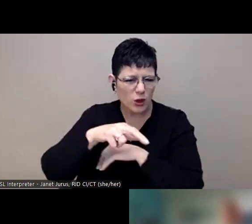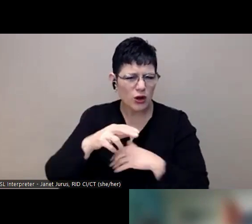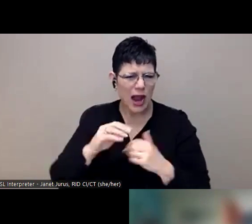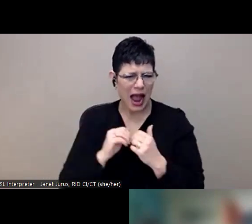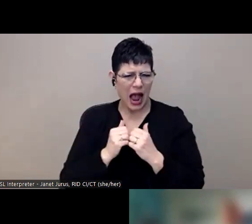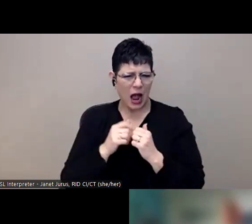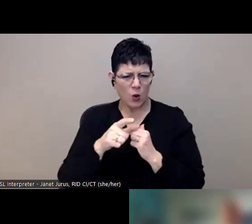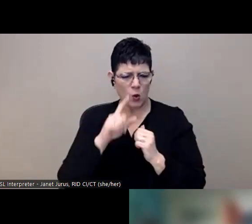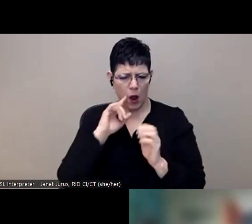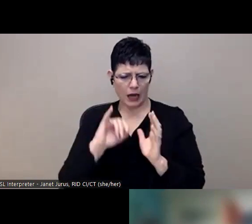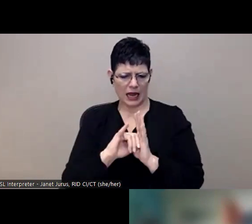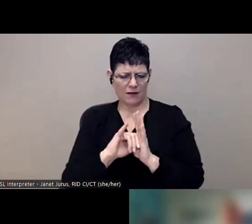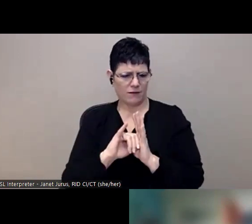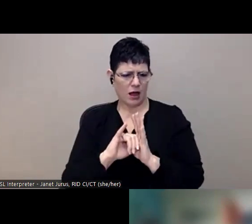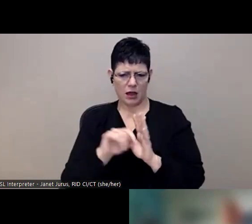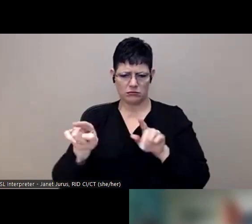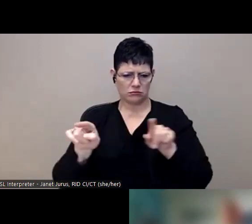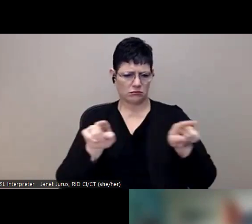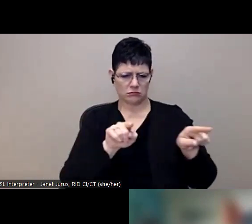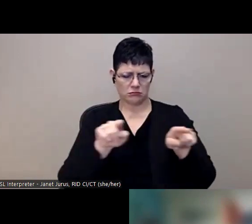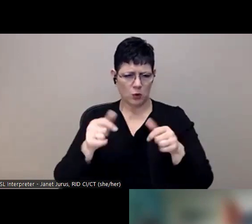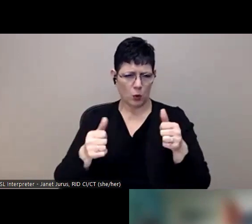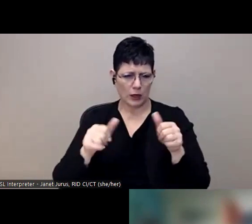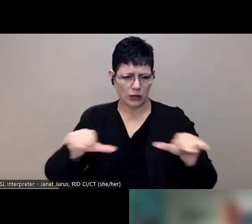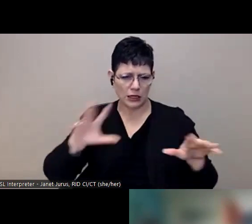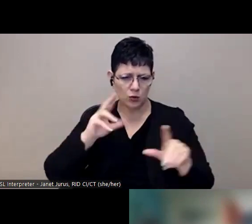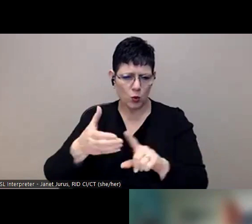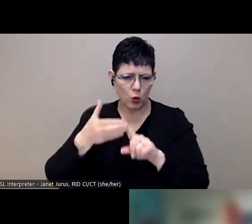you can share about recruiting students for the different programs?